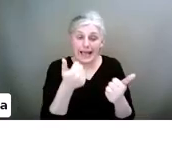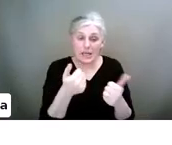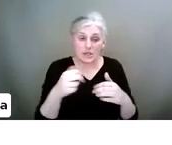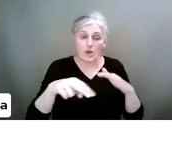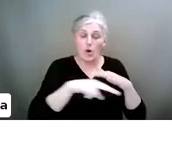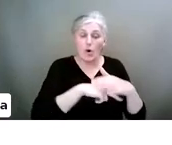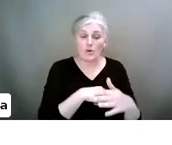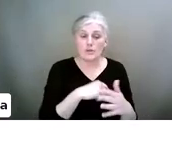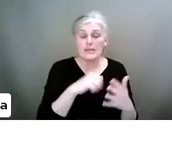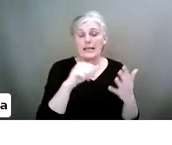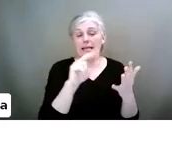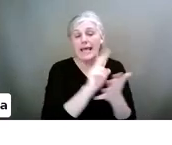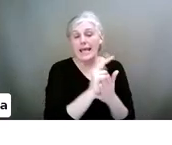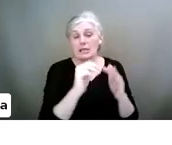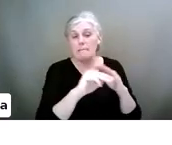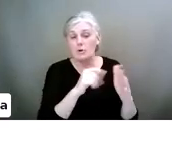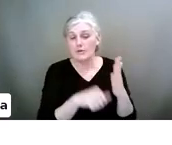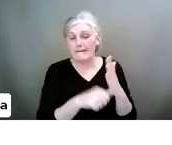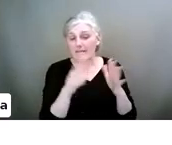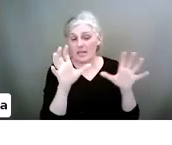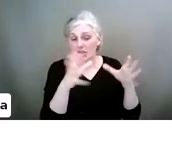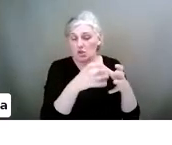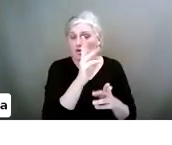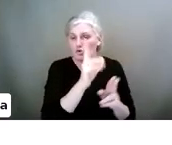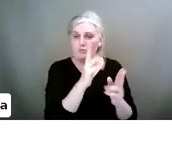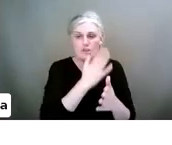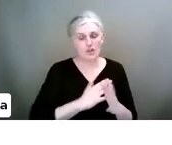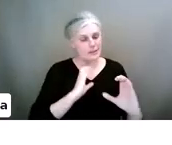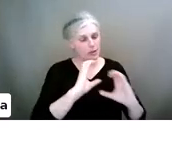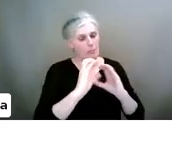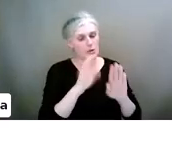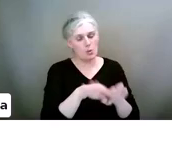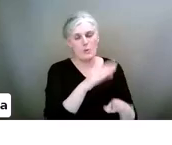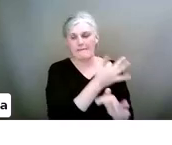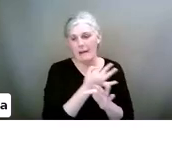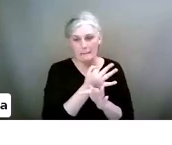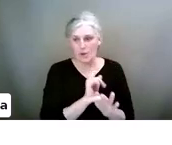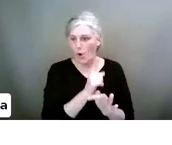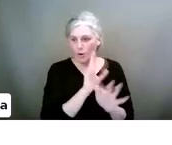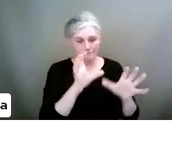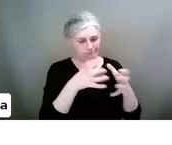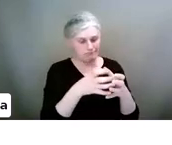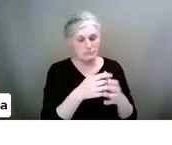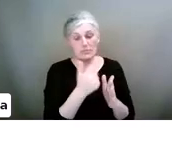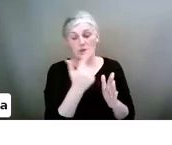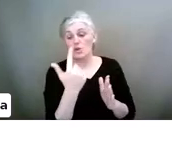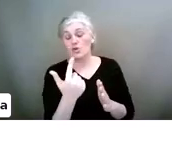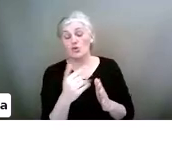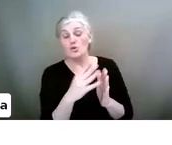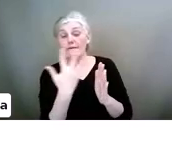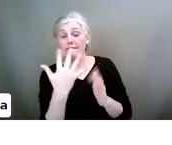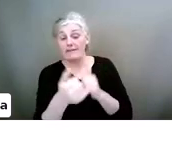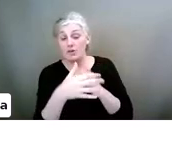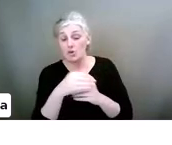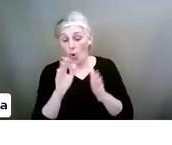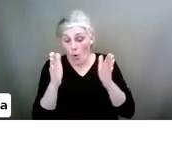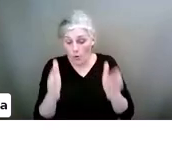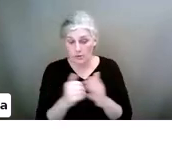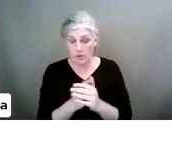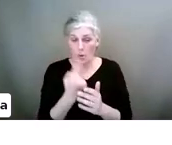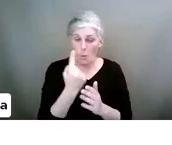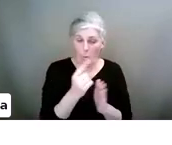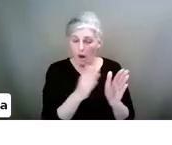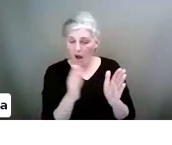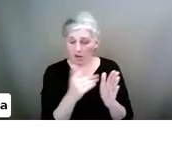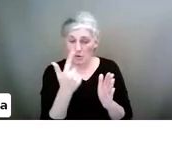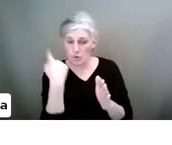with them. It should be just with family and communication. That's it. Two to five, they say one to two hours a day,